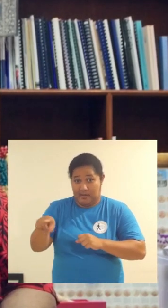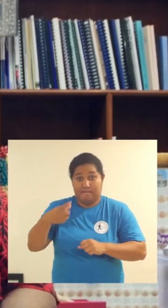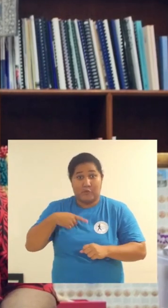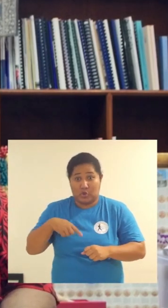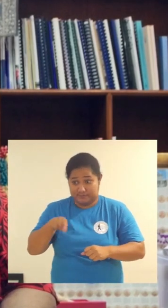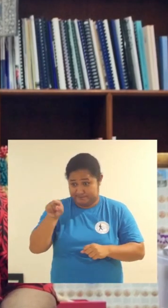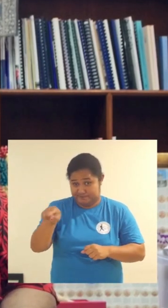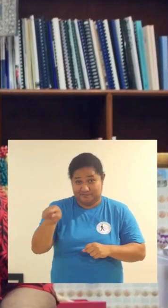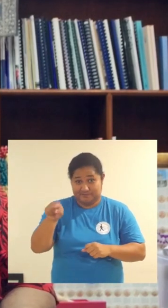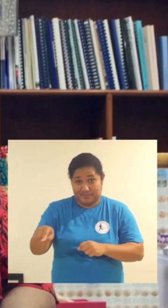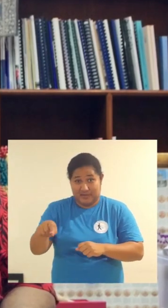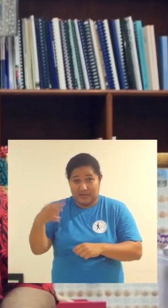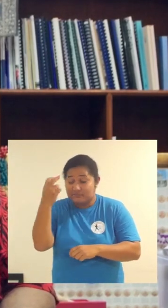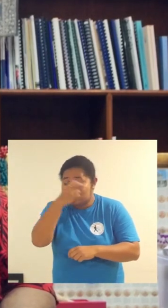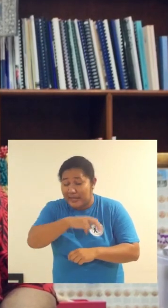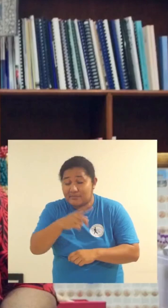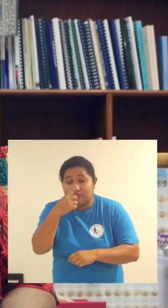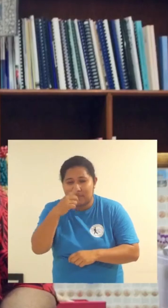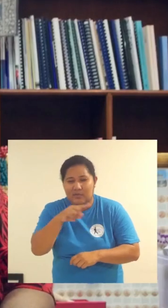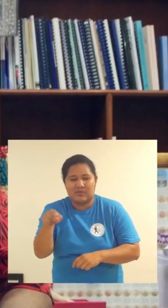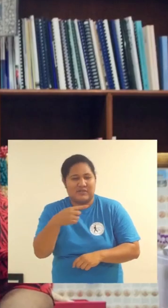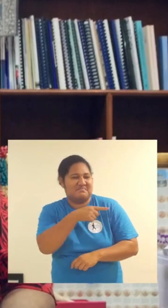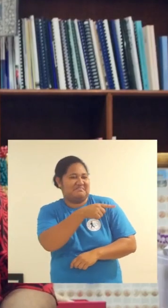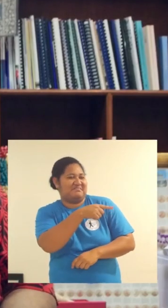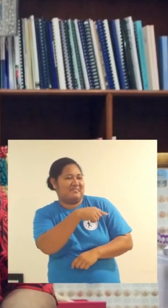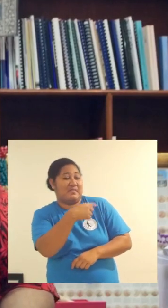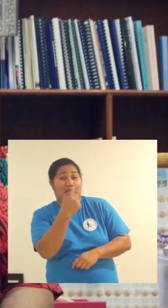in, it's little bit.